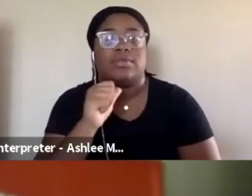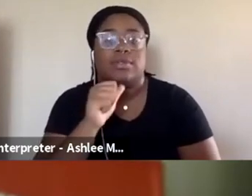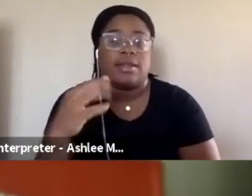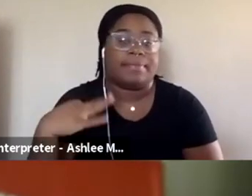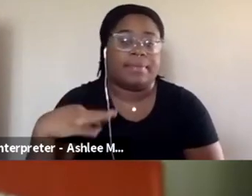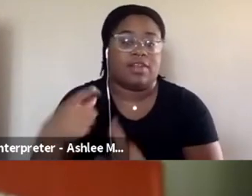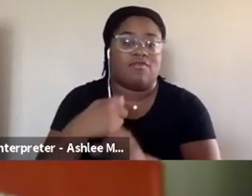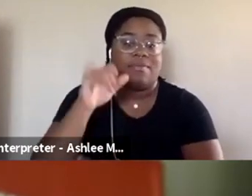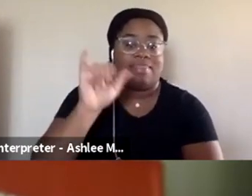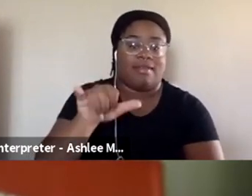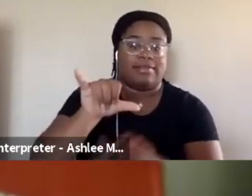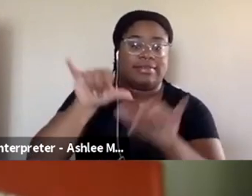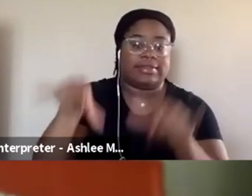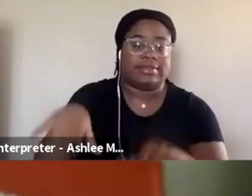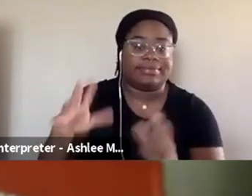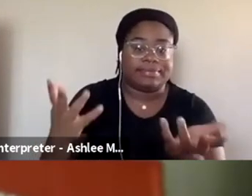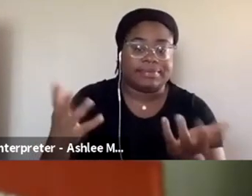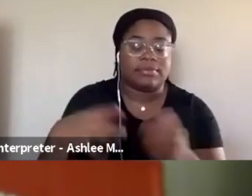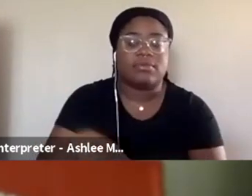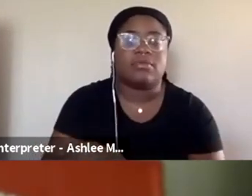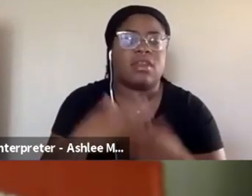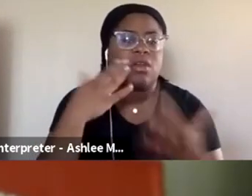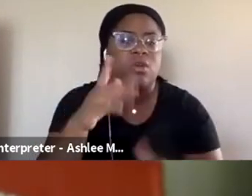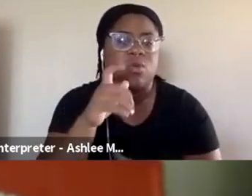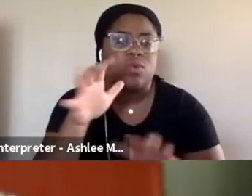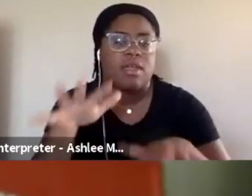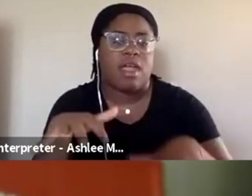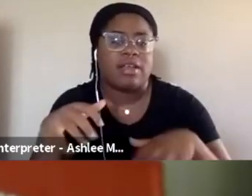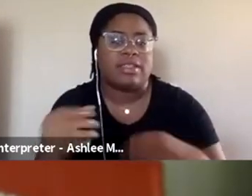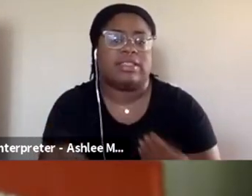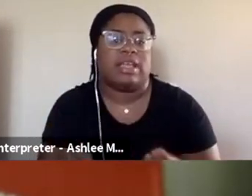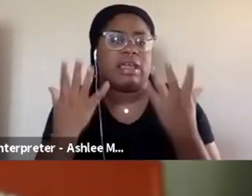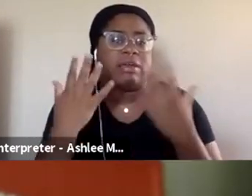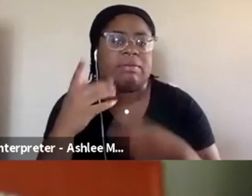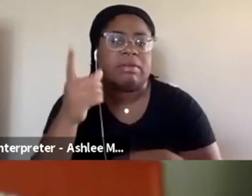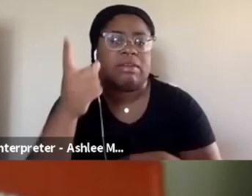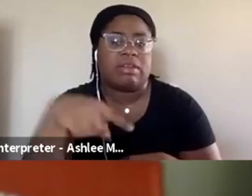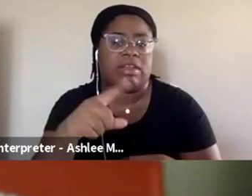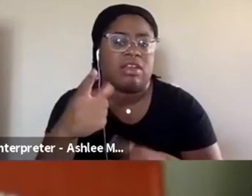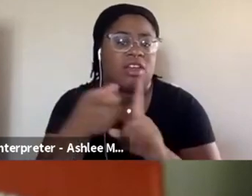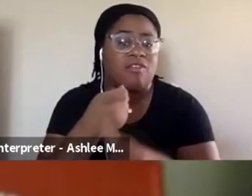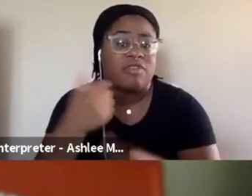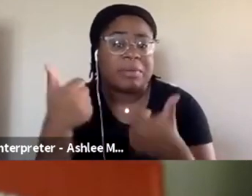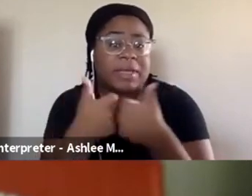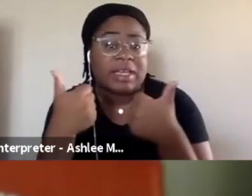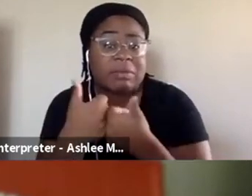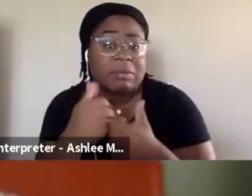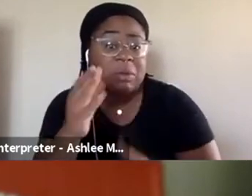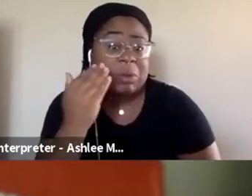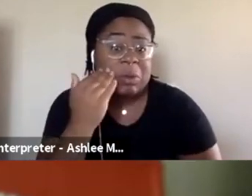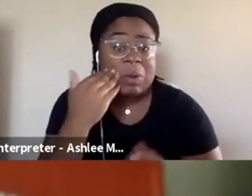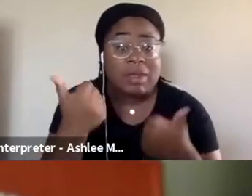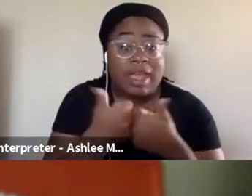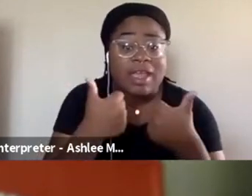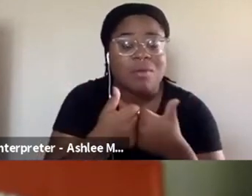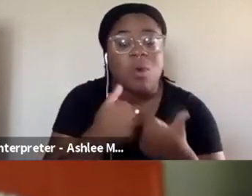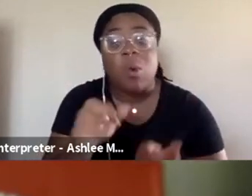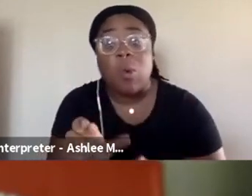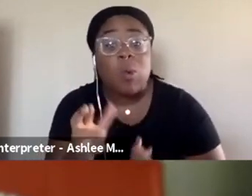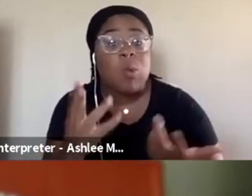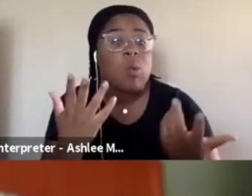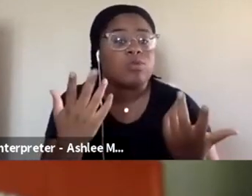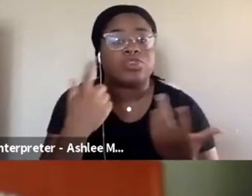So I don't know, um, in the audience, how many folks here are like from gaming and familiar from gaming, how many folks are just like